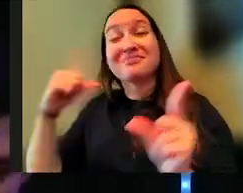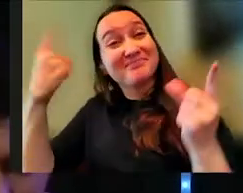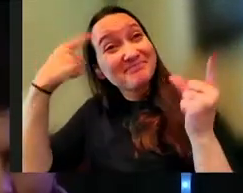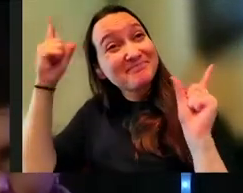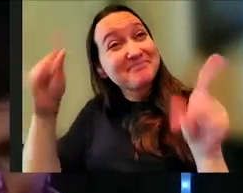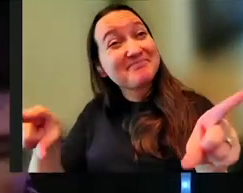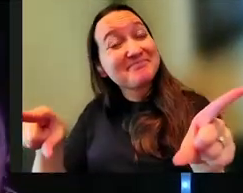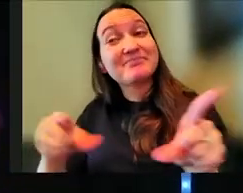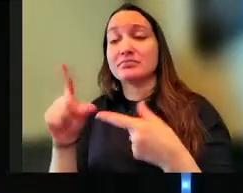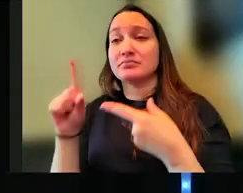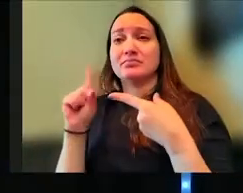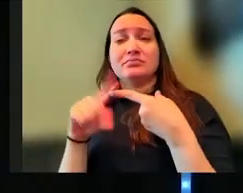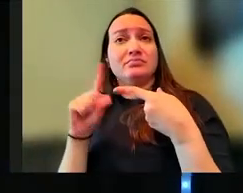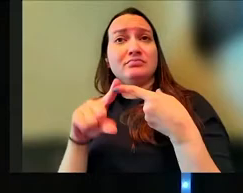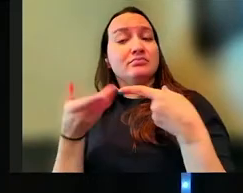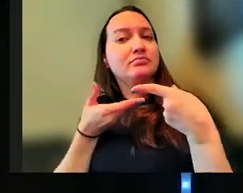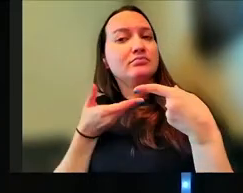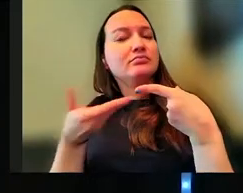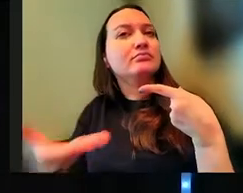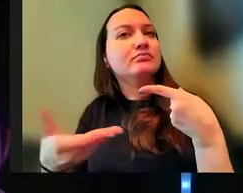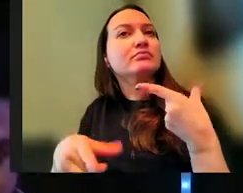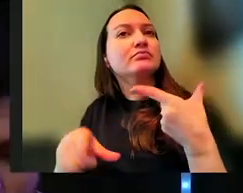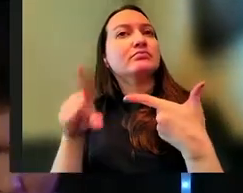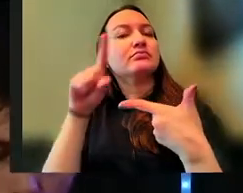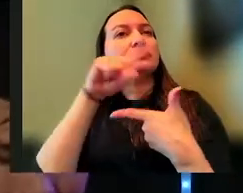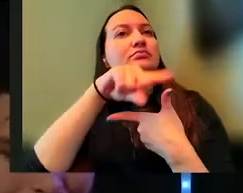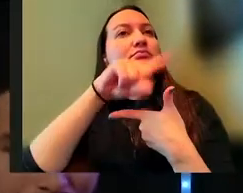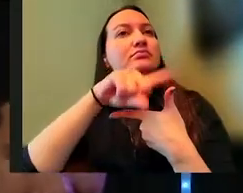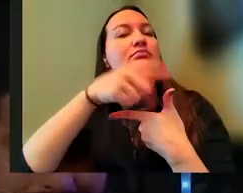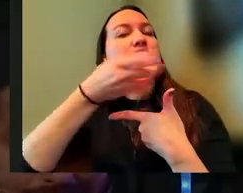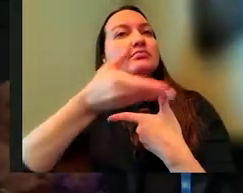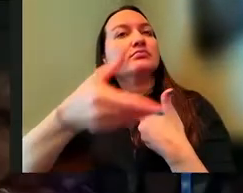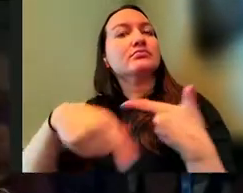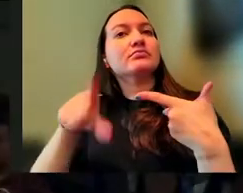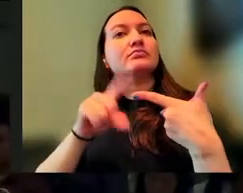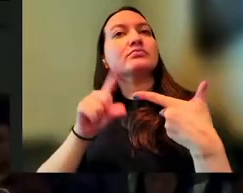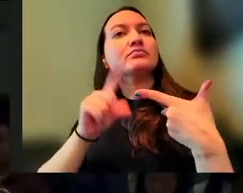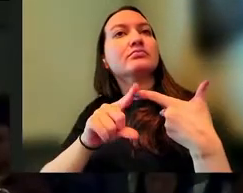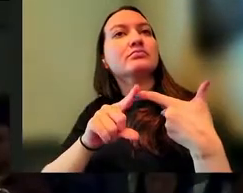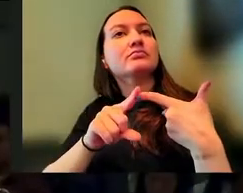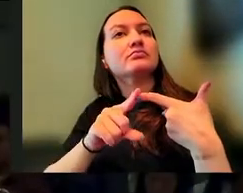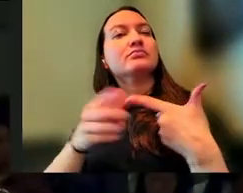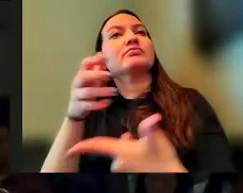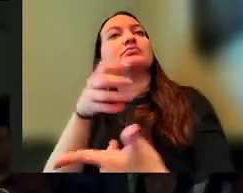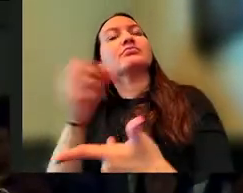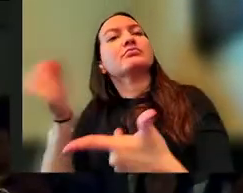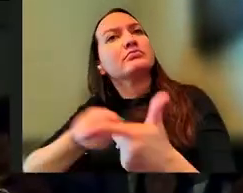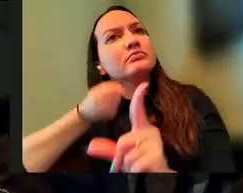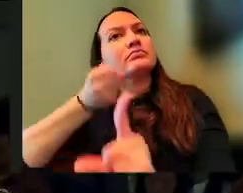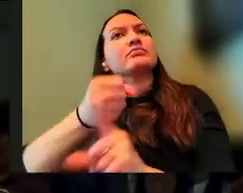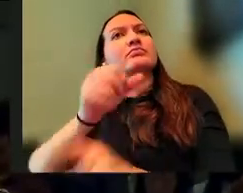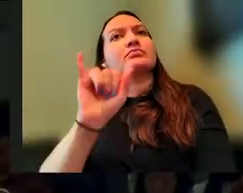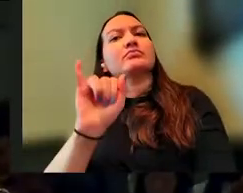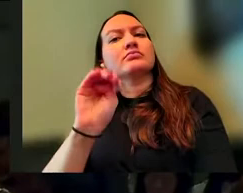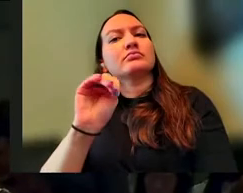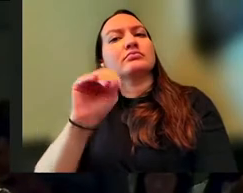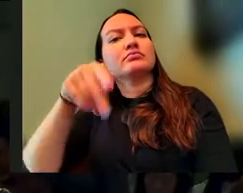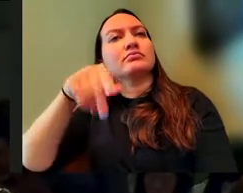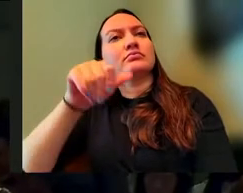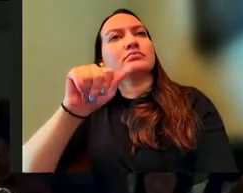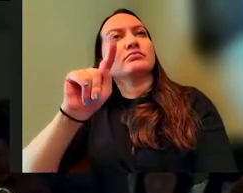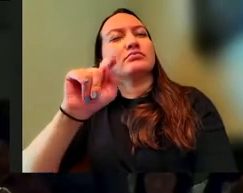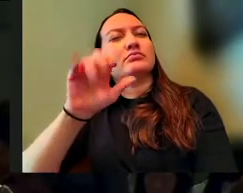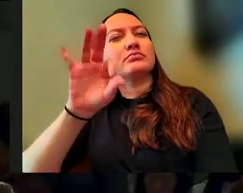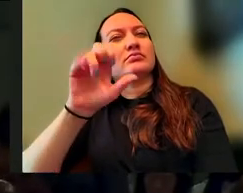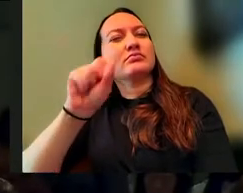So number one, wisdom is an invitation. Number two, wisdom is impactful, okay? Wisdom is impactful.